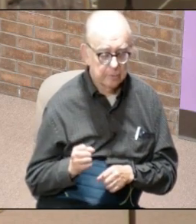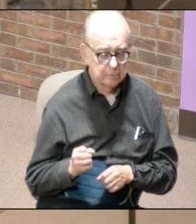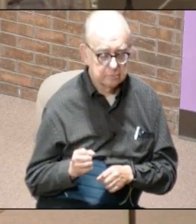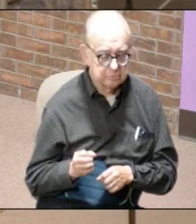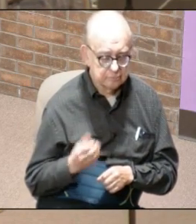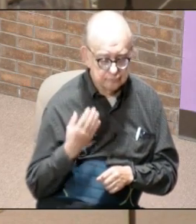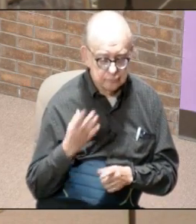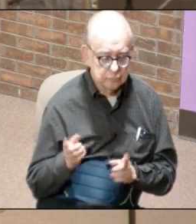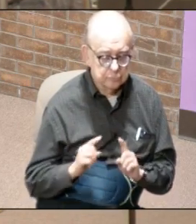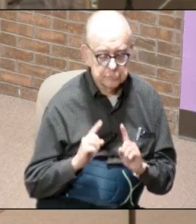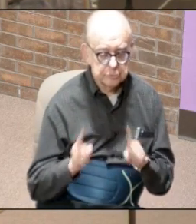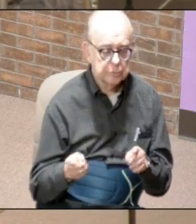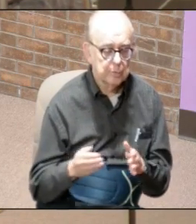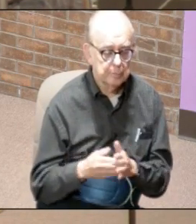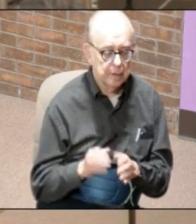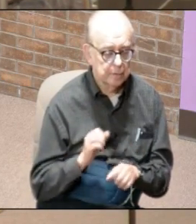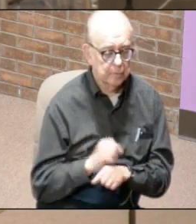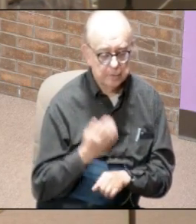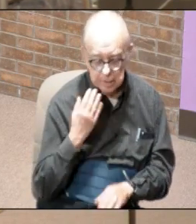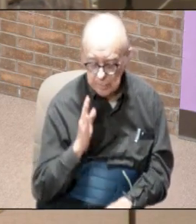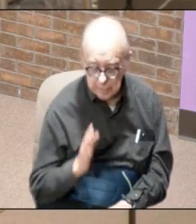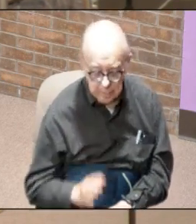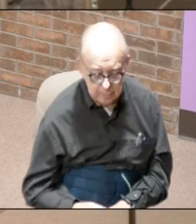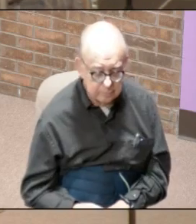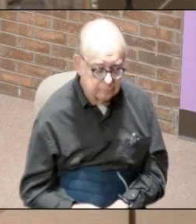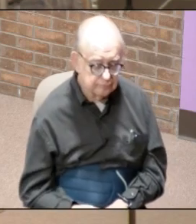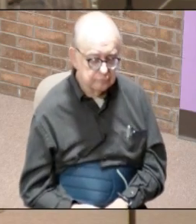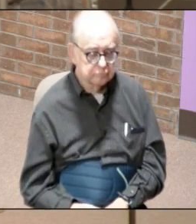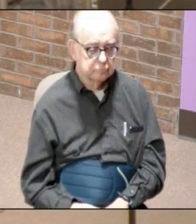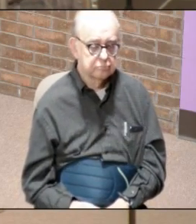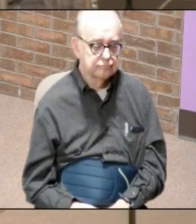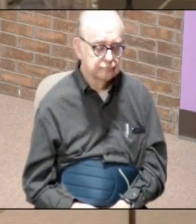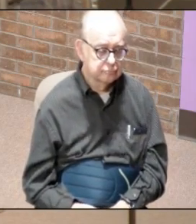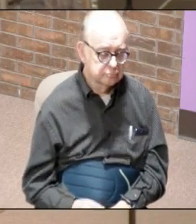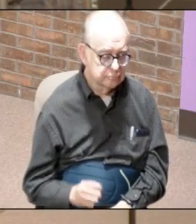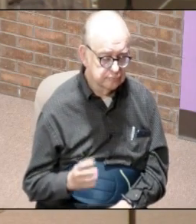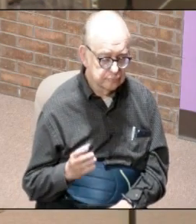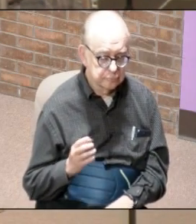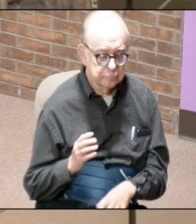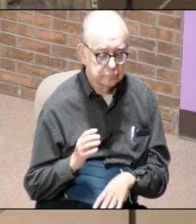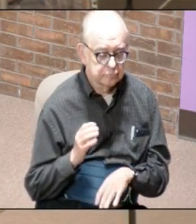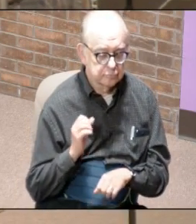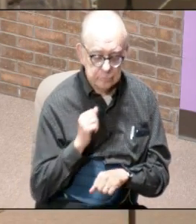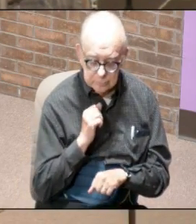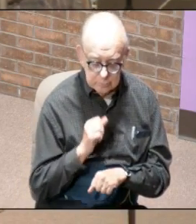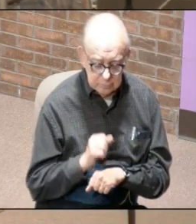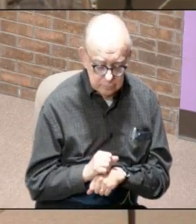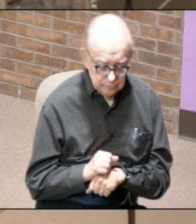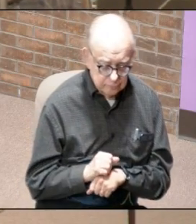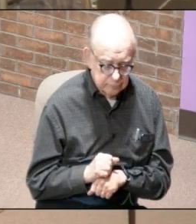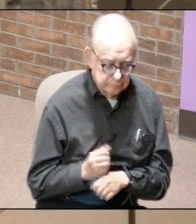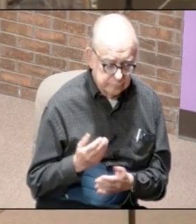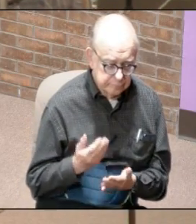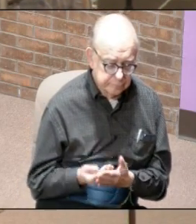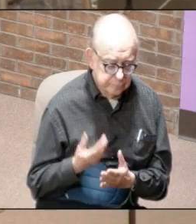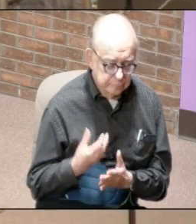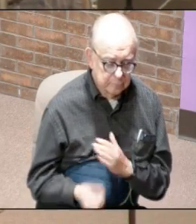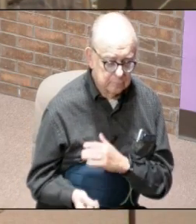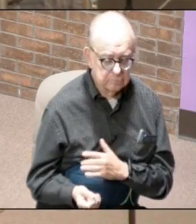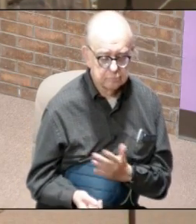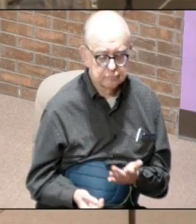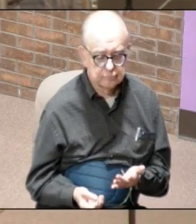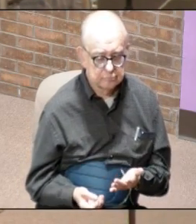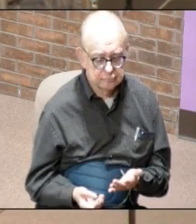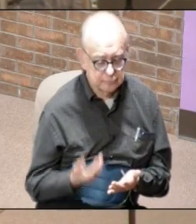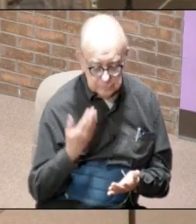they don't know when they're going back to work the unemployment has run out some of them they have no clue where